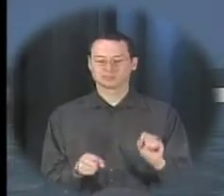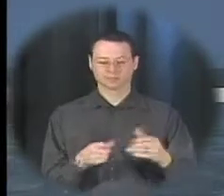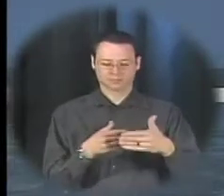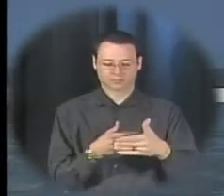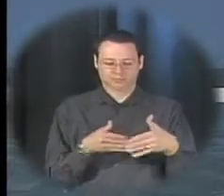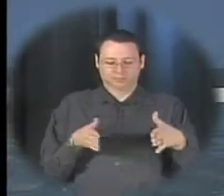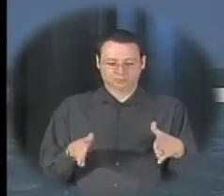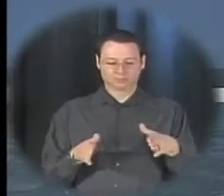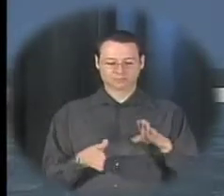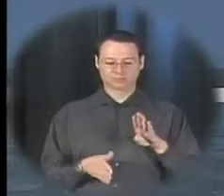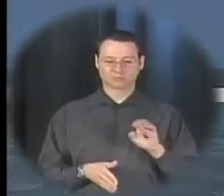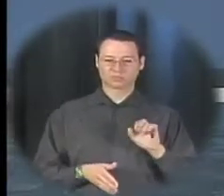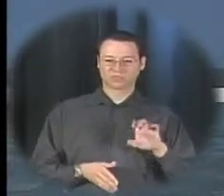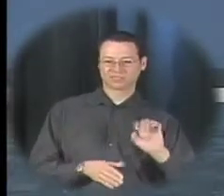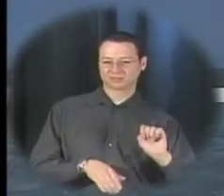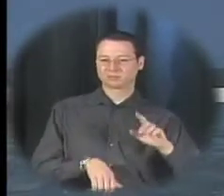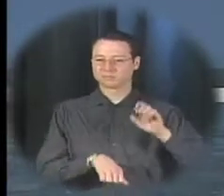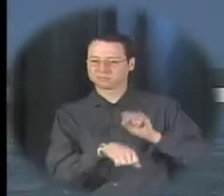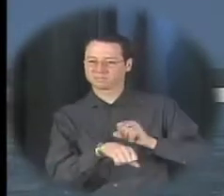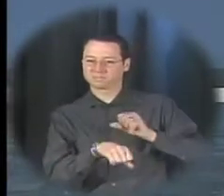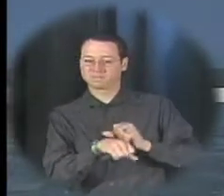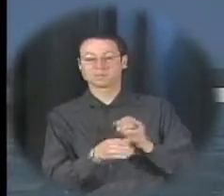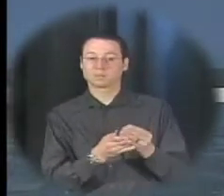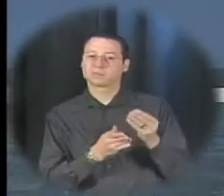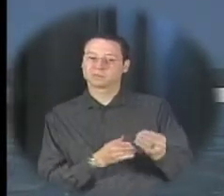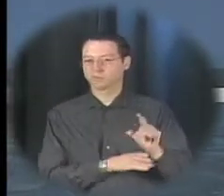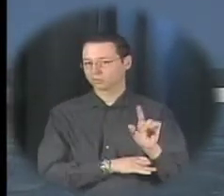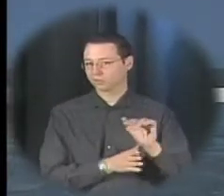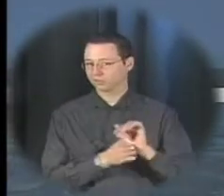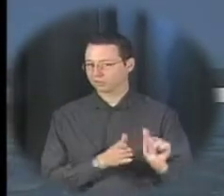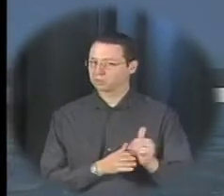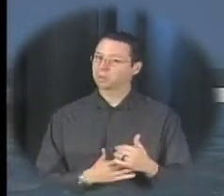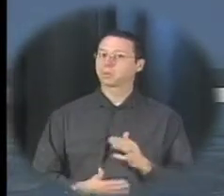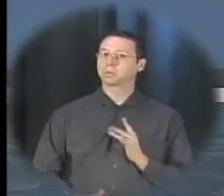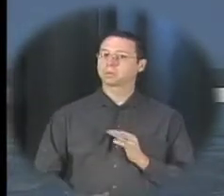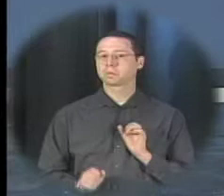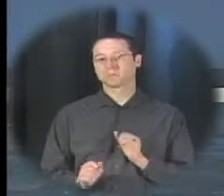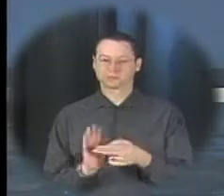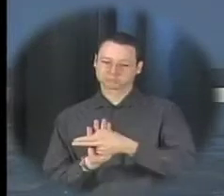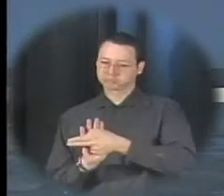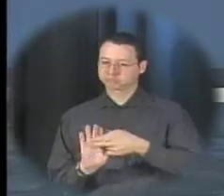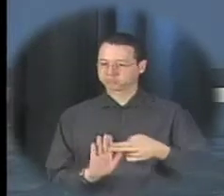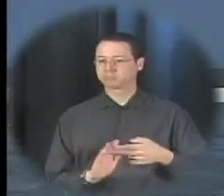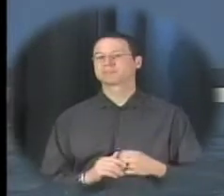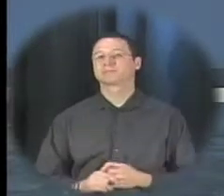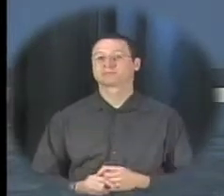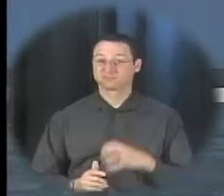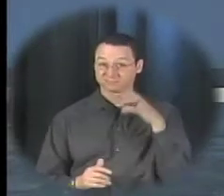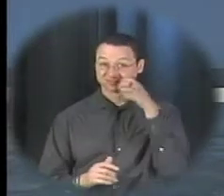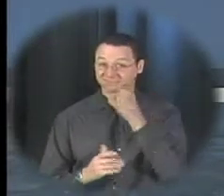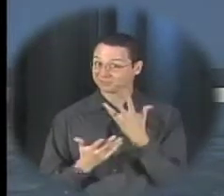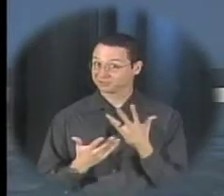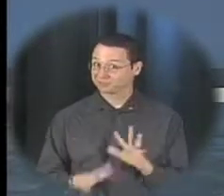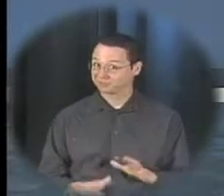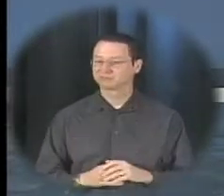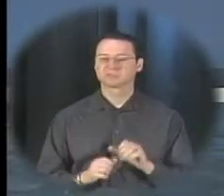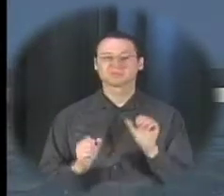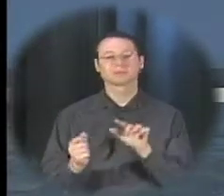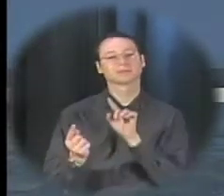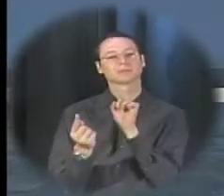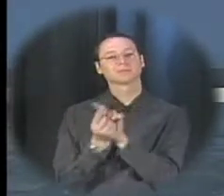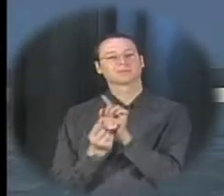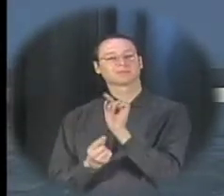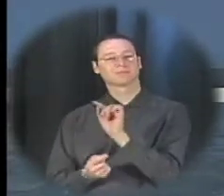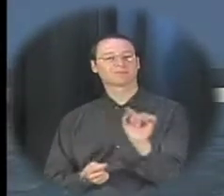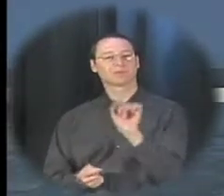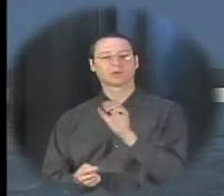only $20 this is an excellent way for you to leave your mark on Boone High School you're not going to want to miss out on this see any senior class